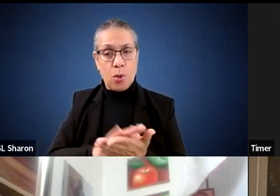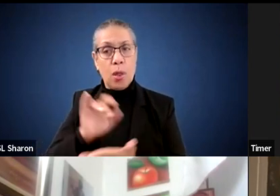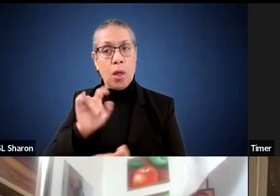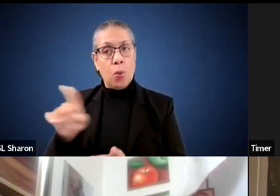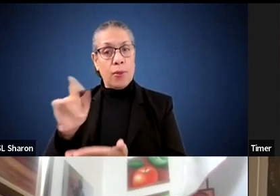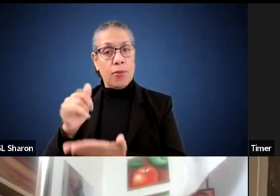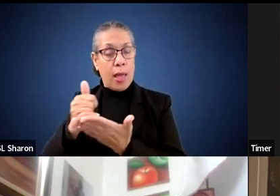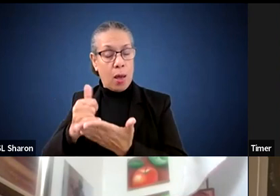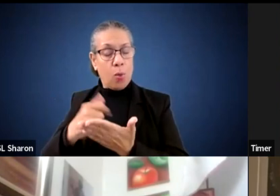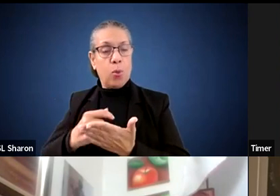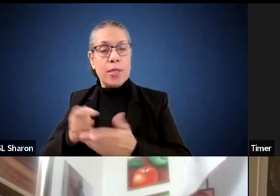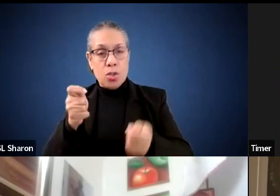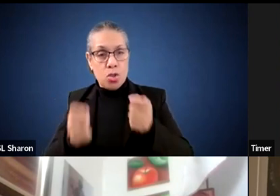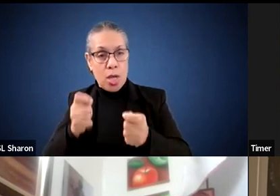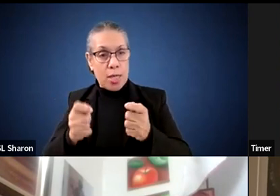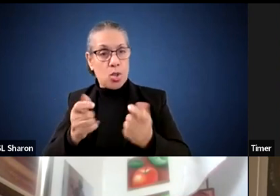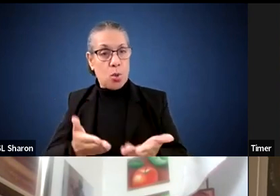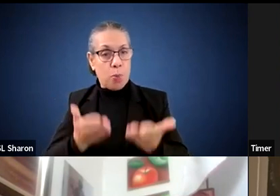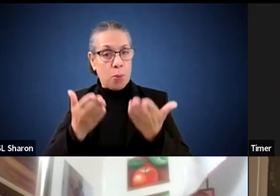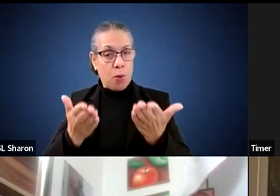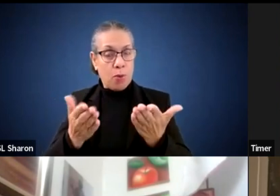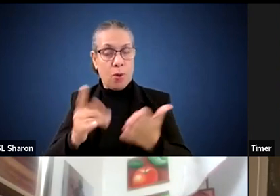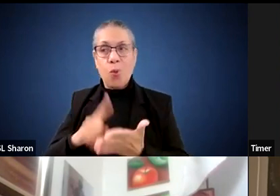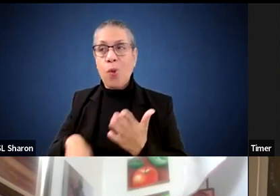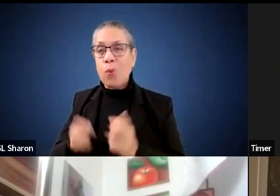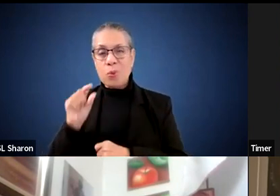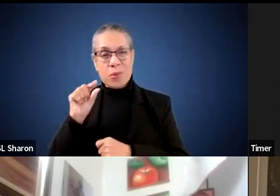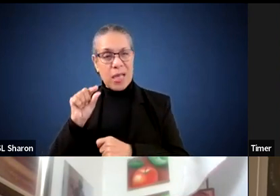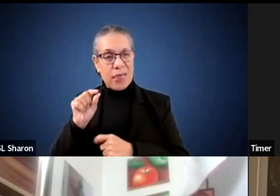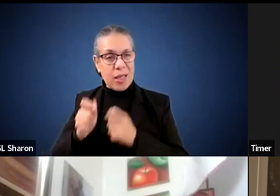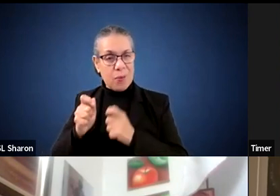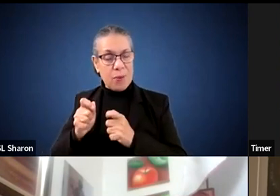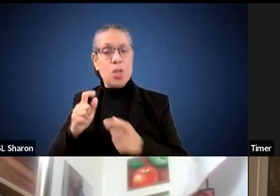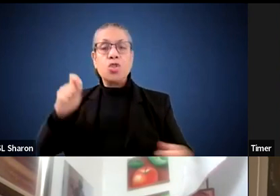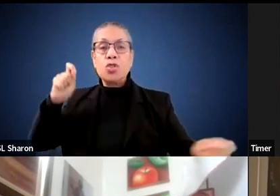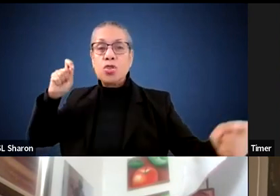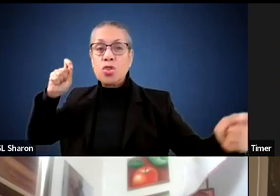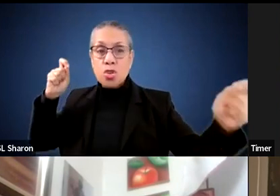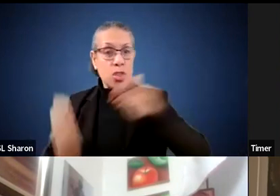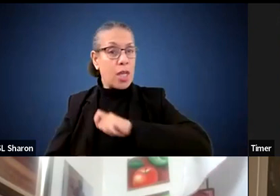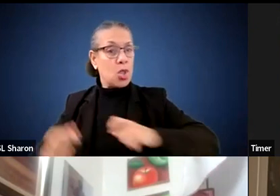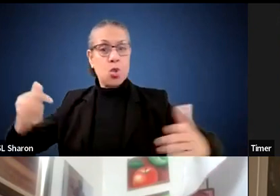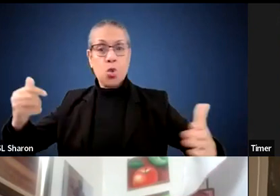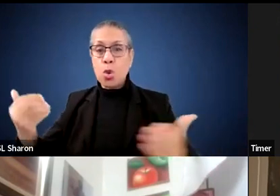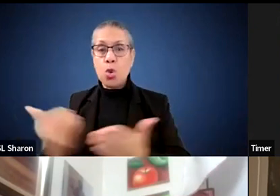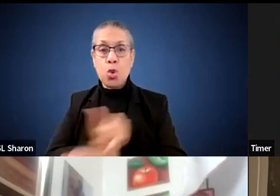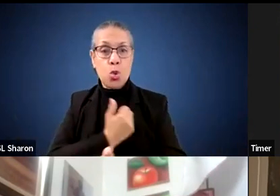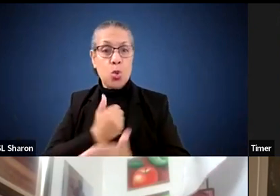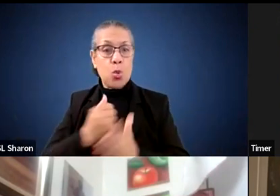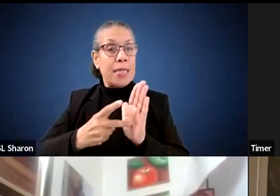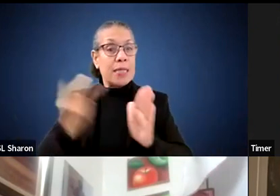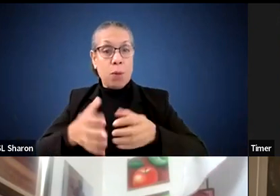redid the proposal from what was going to be a minor renovation to, in fact, a brand new building doubling the size